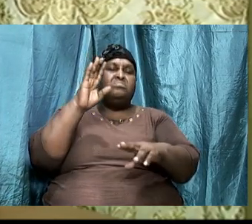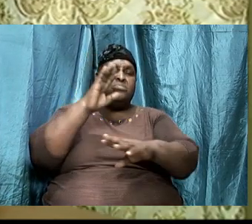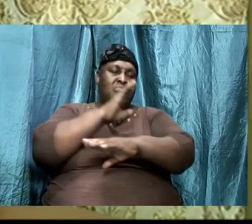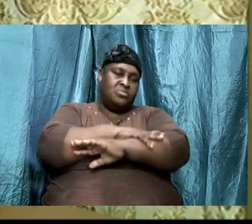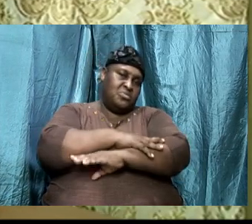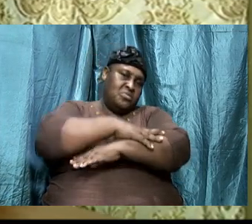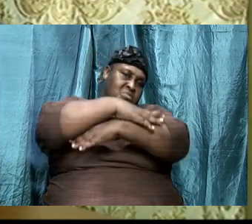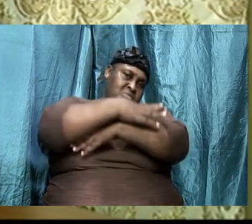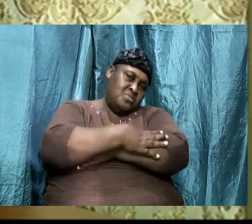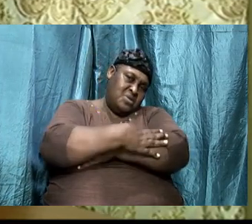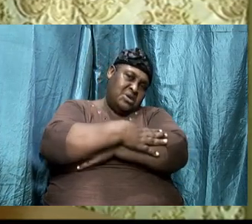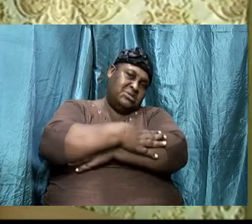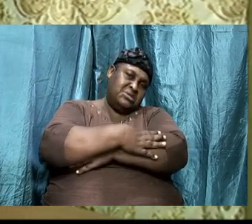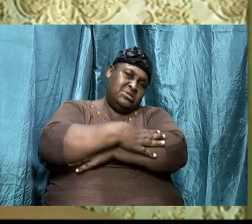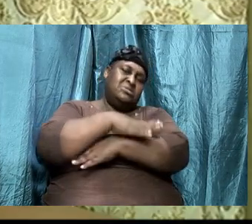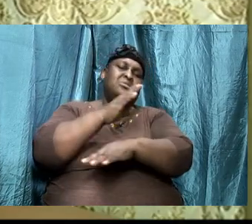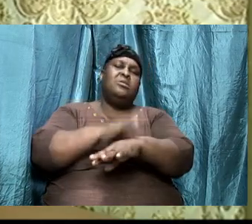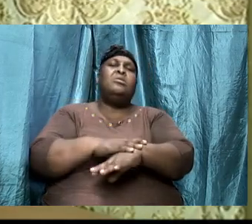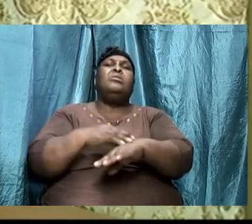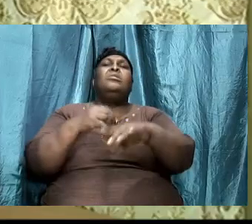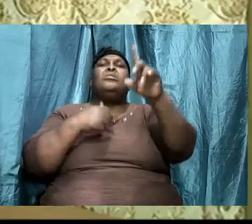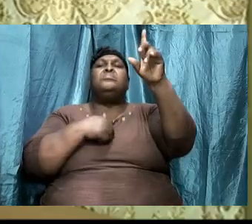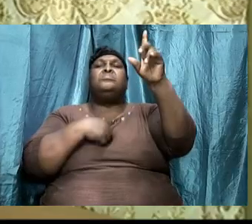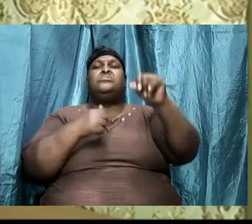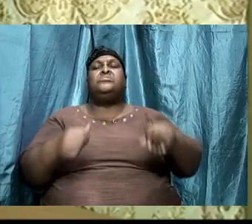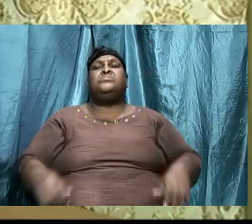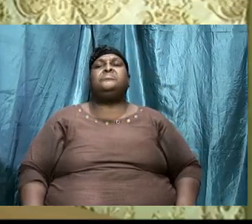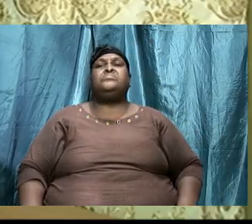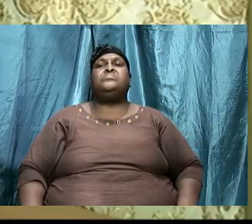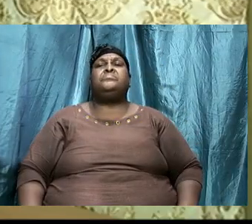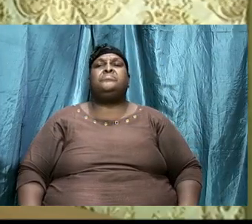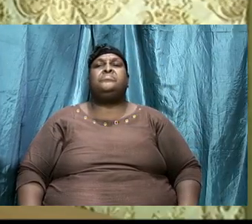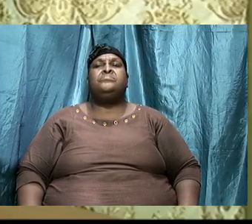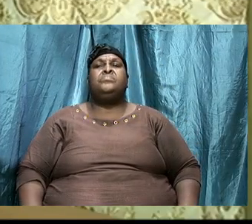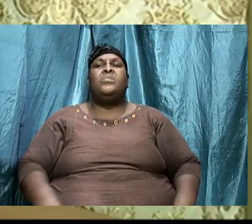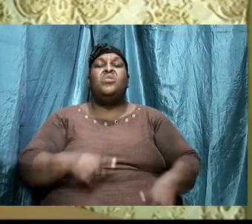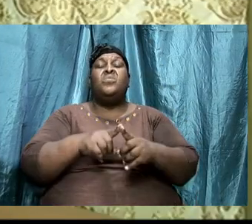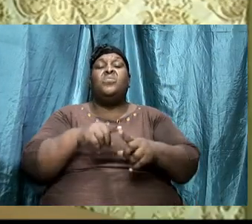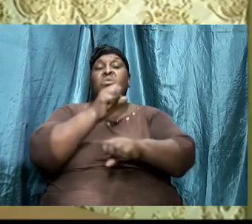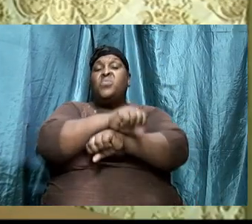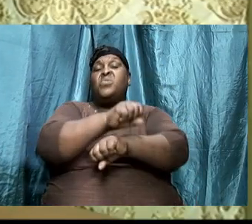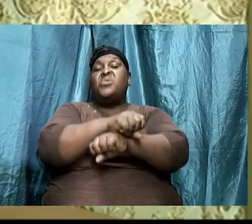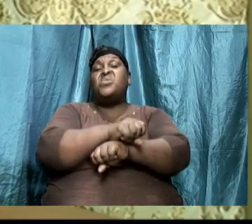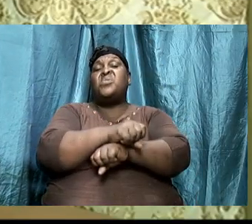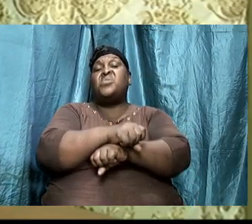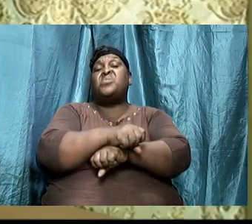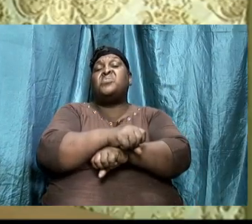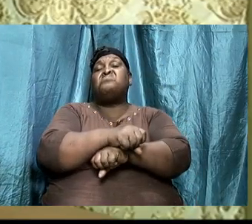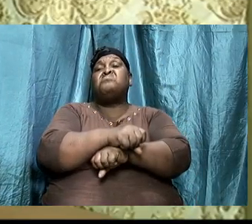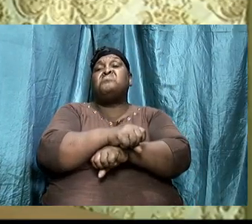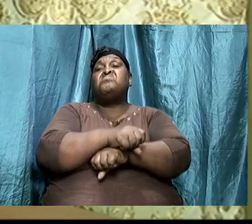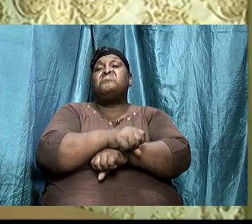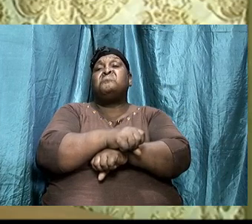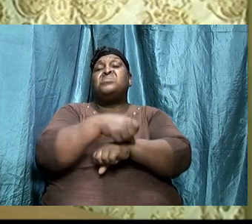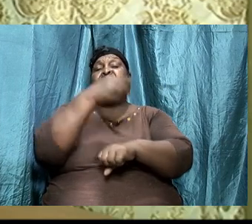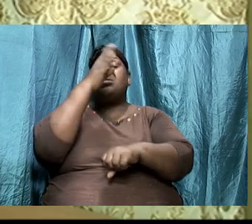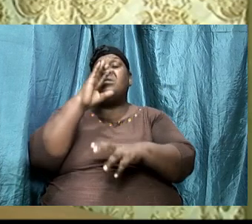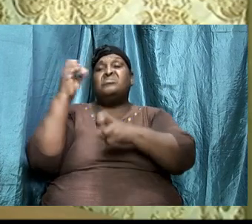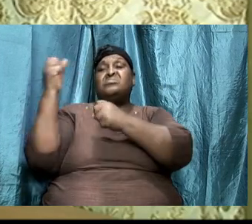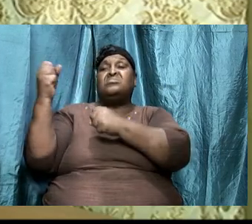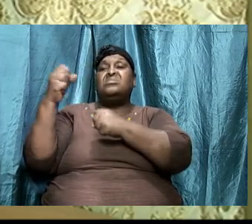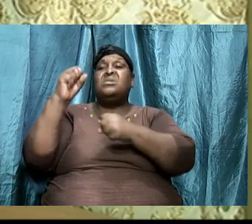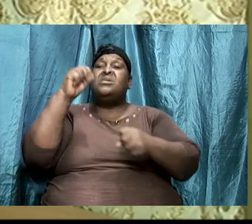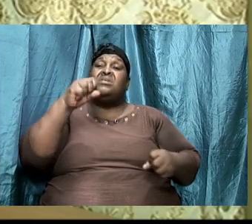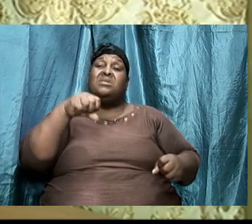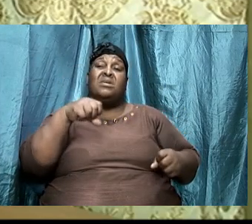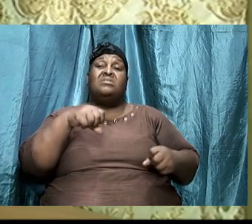so when we operate in the realm of saying yes I am weak